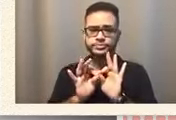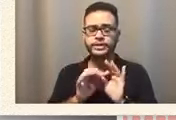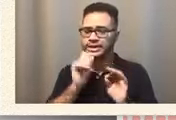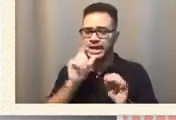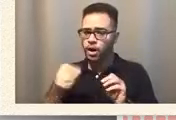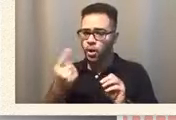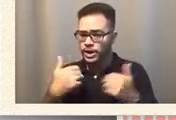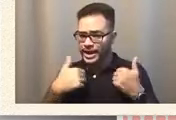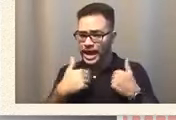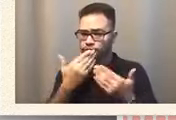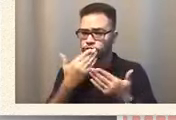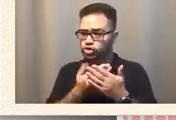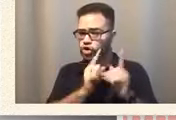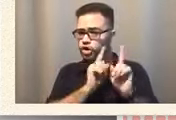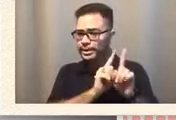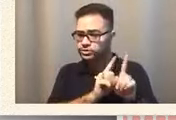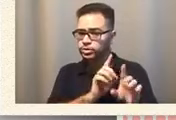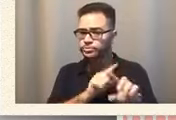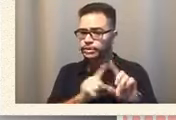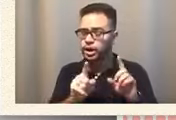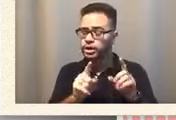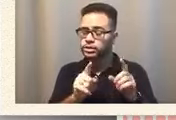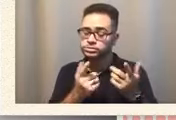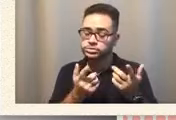going make this short and sweet. It's all.